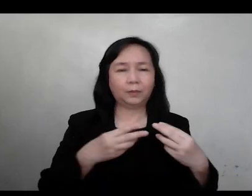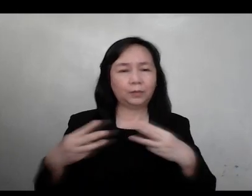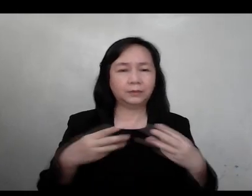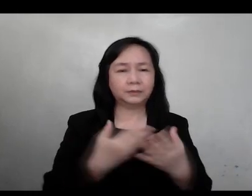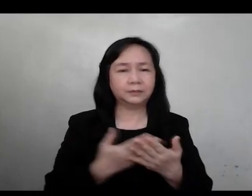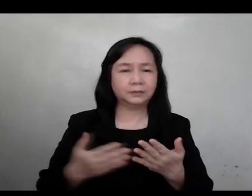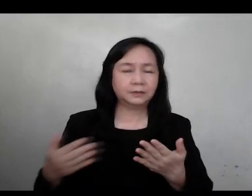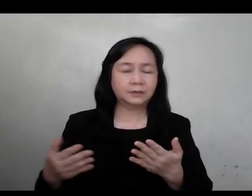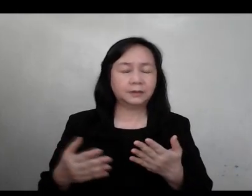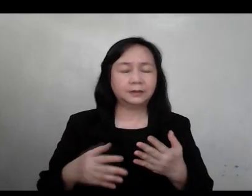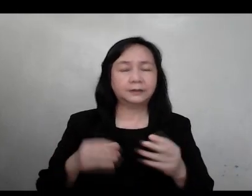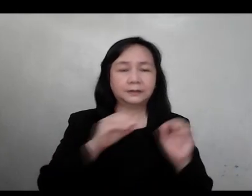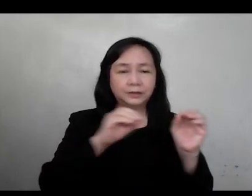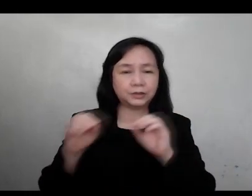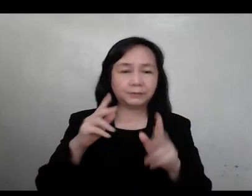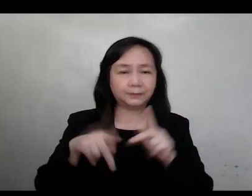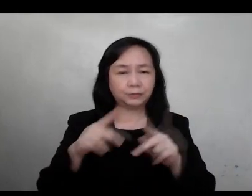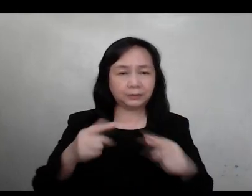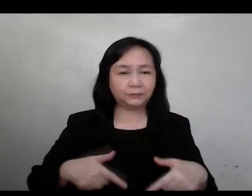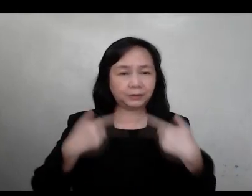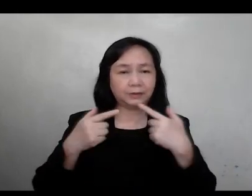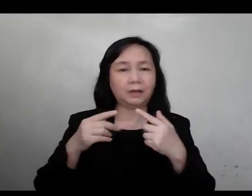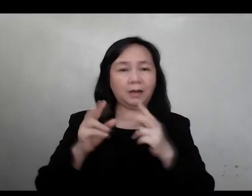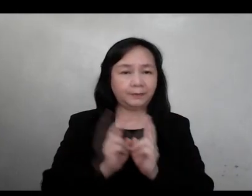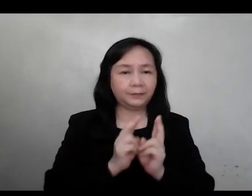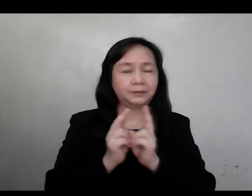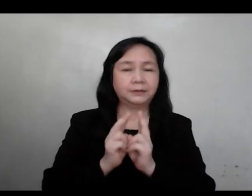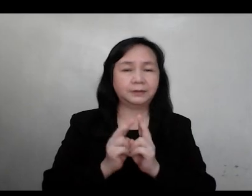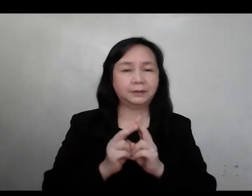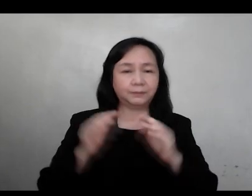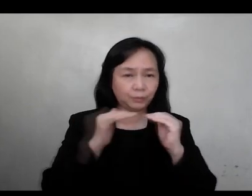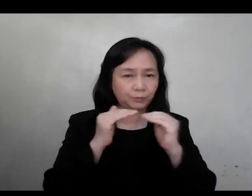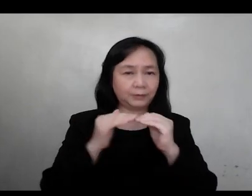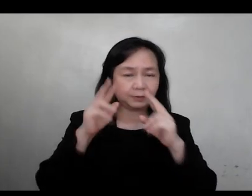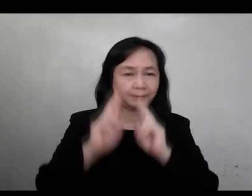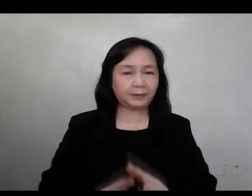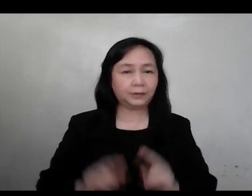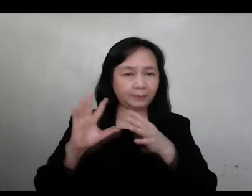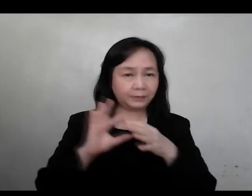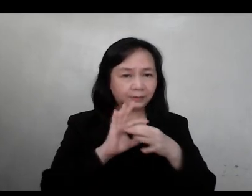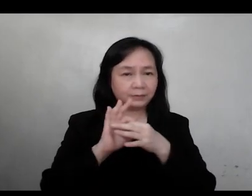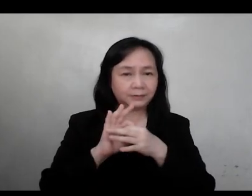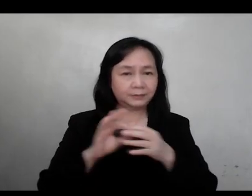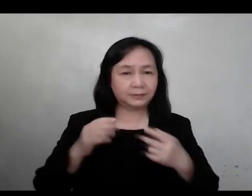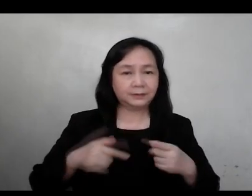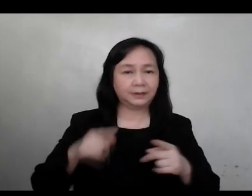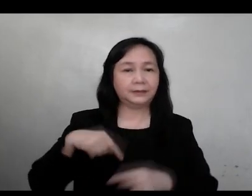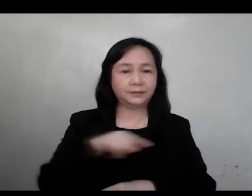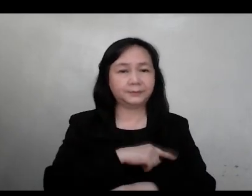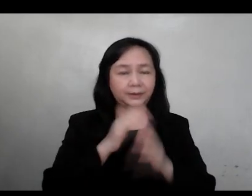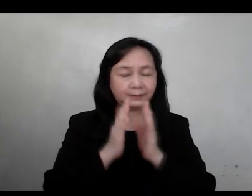and teach all peoples to live in harmony, mutual respect, and cooperation. Let us pray.